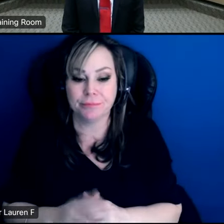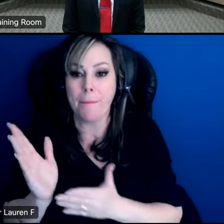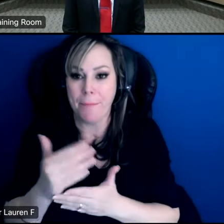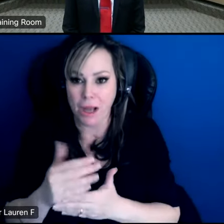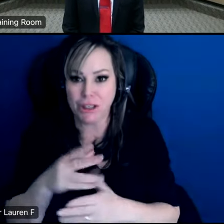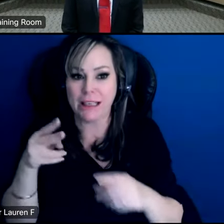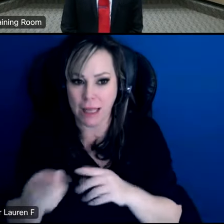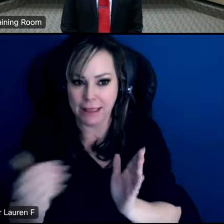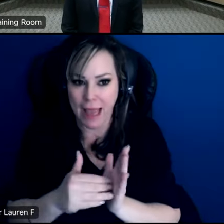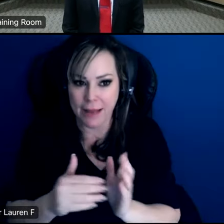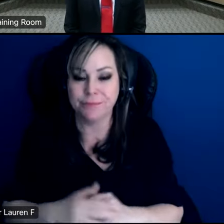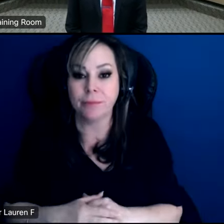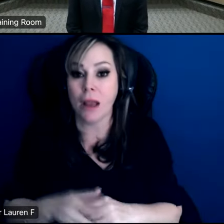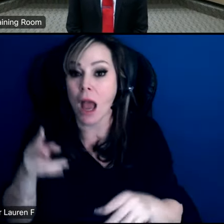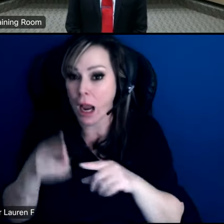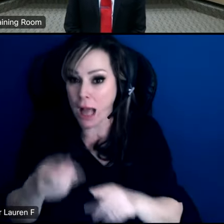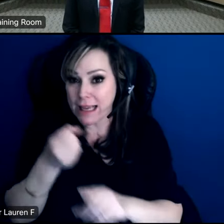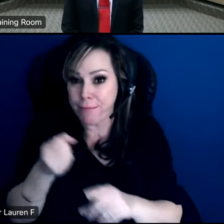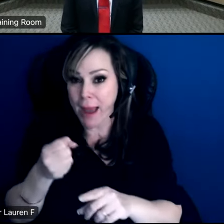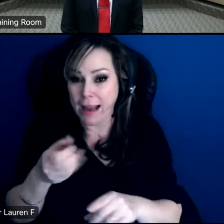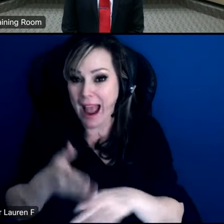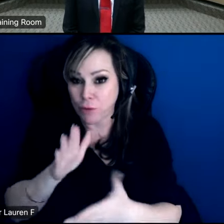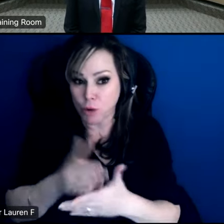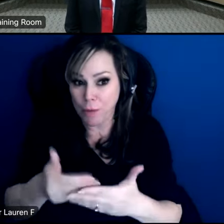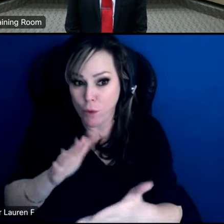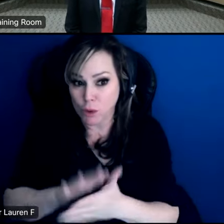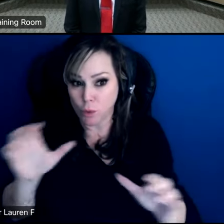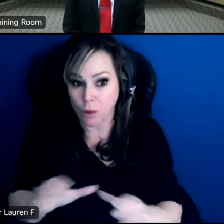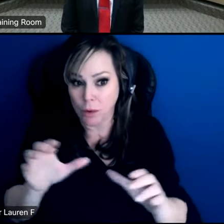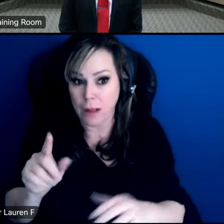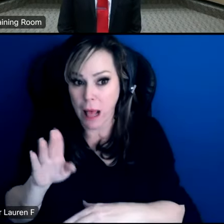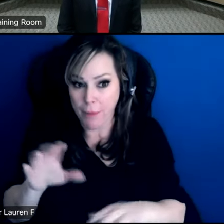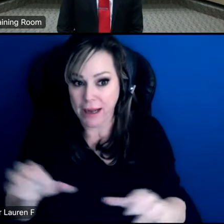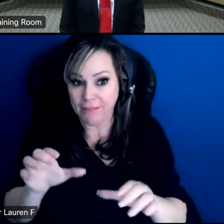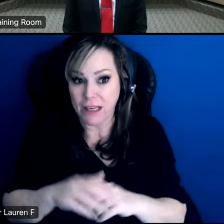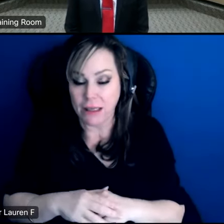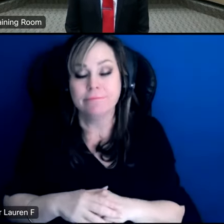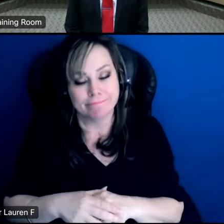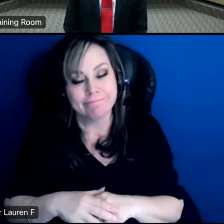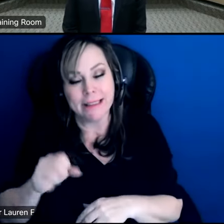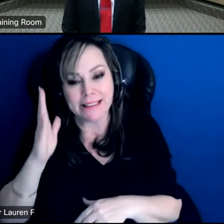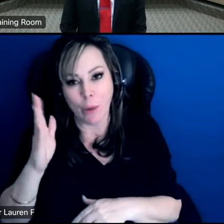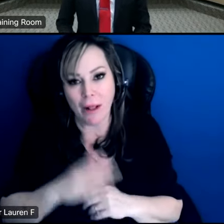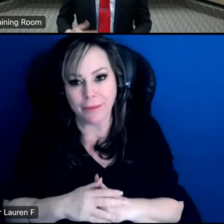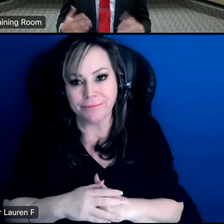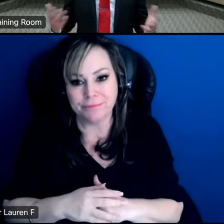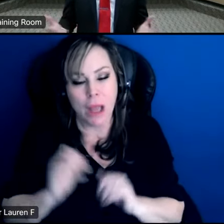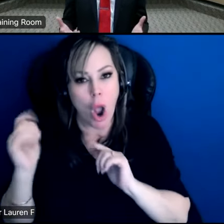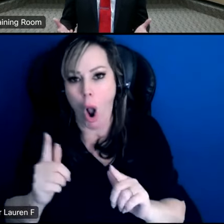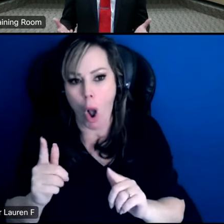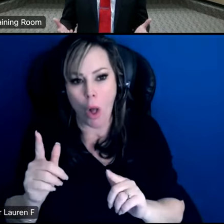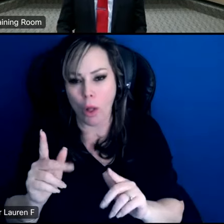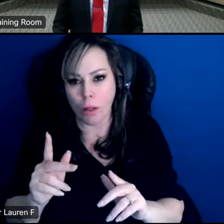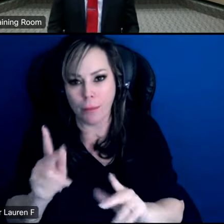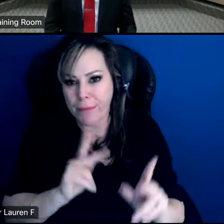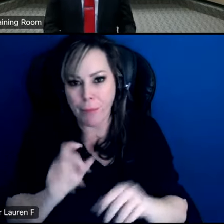and budget cuts uh will budget cuts impact extracurricular activities they will like i said everybody is working